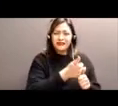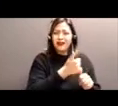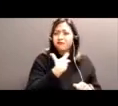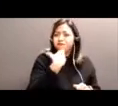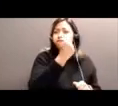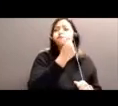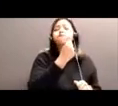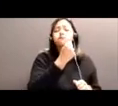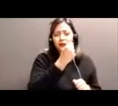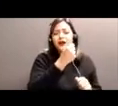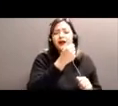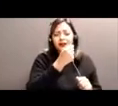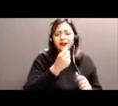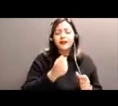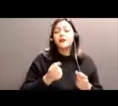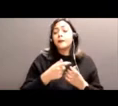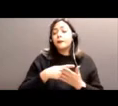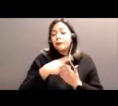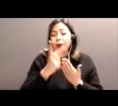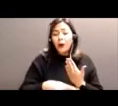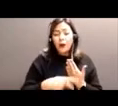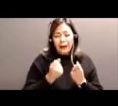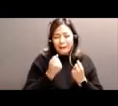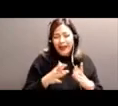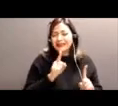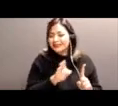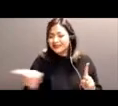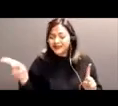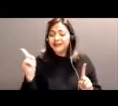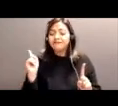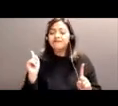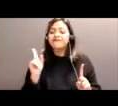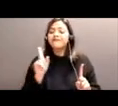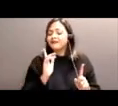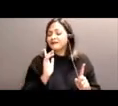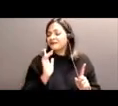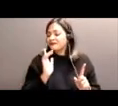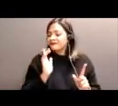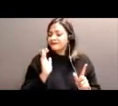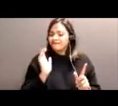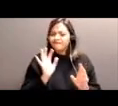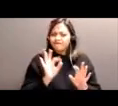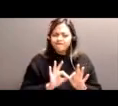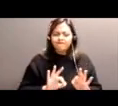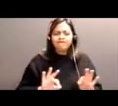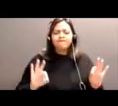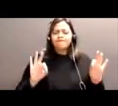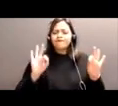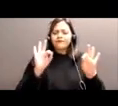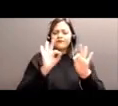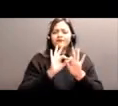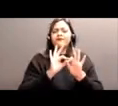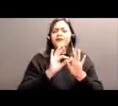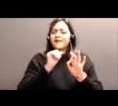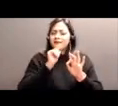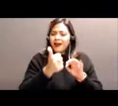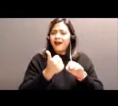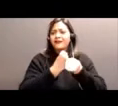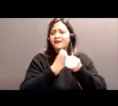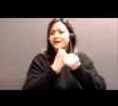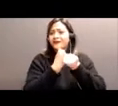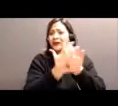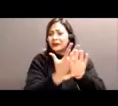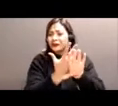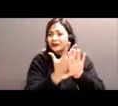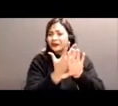many of our programs are very important that they're not virtual. Now,